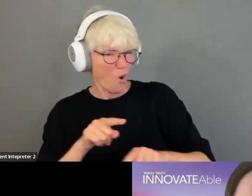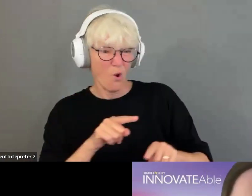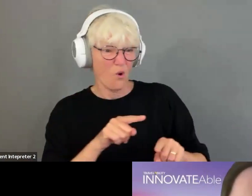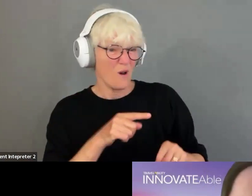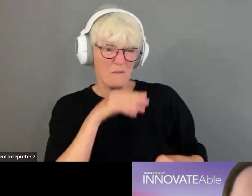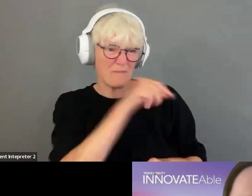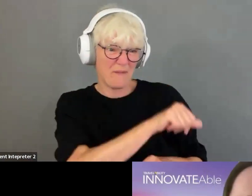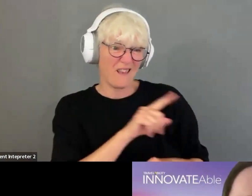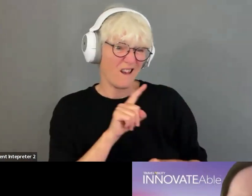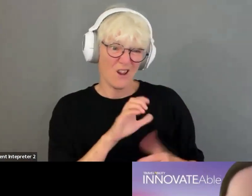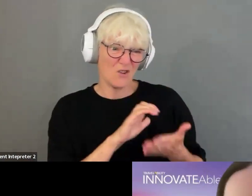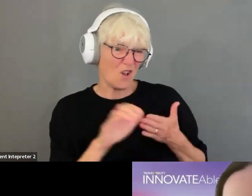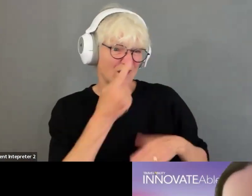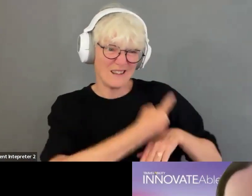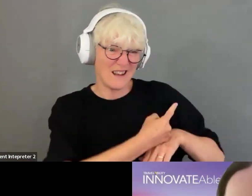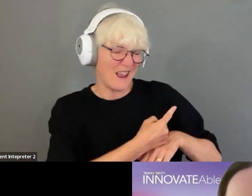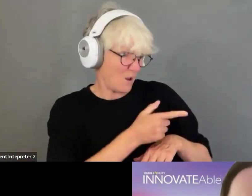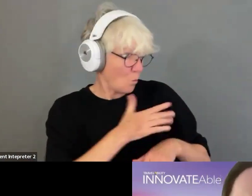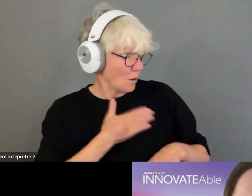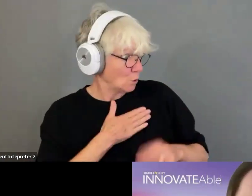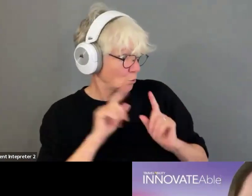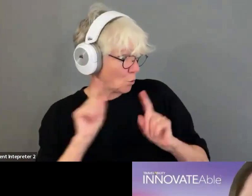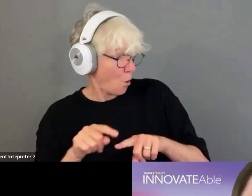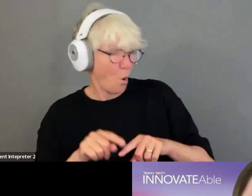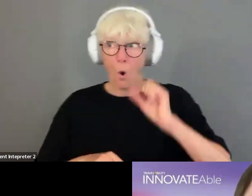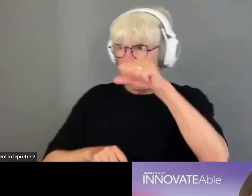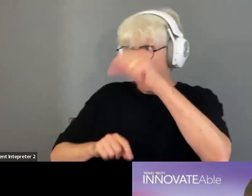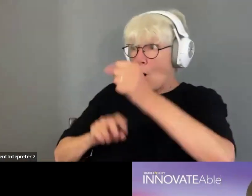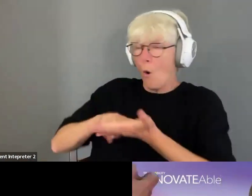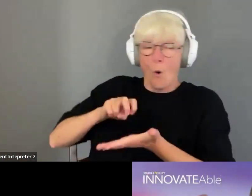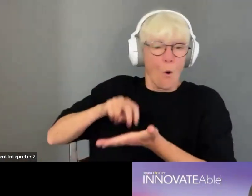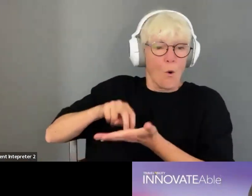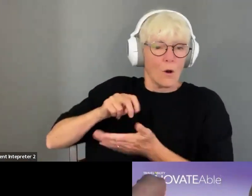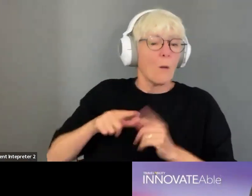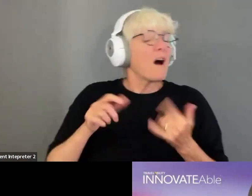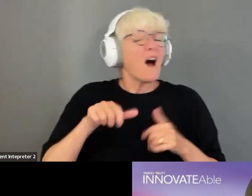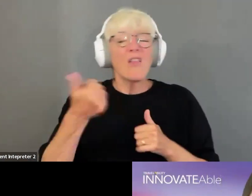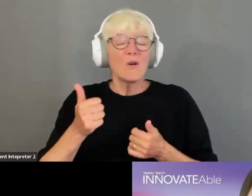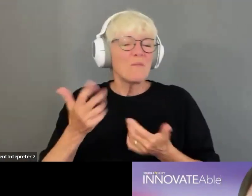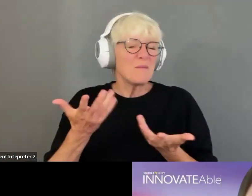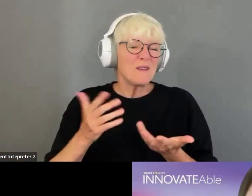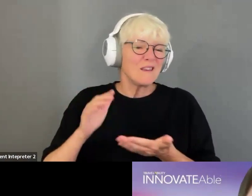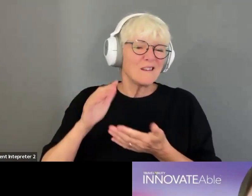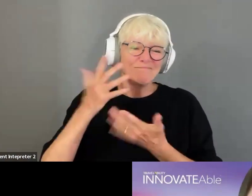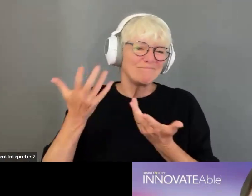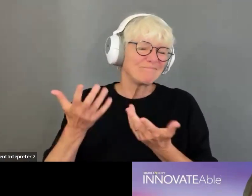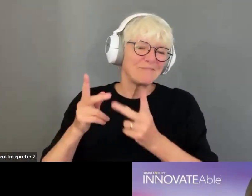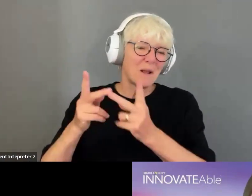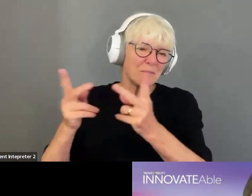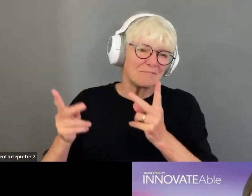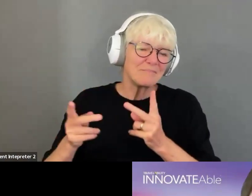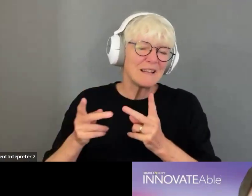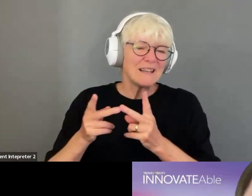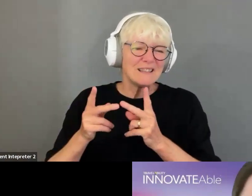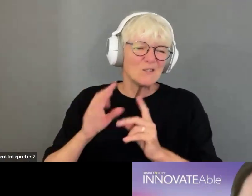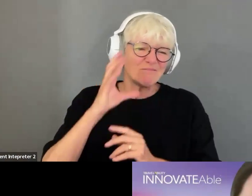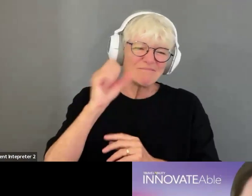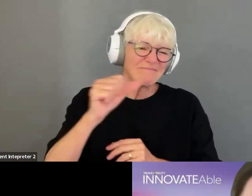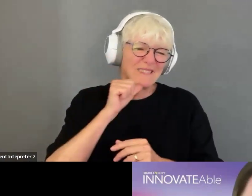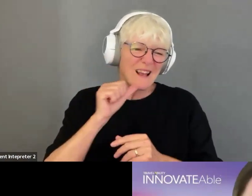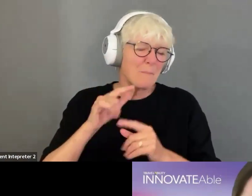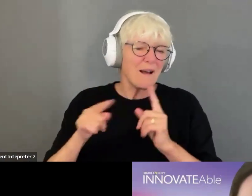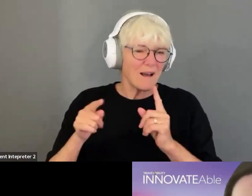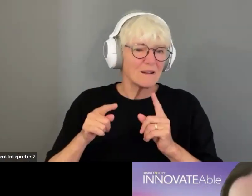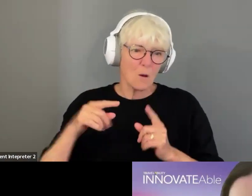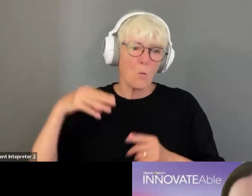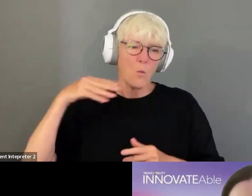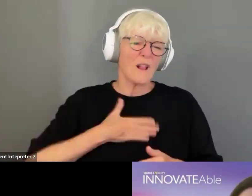going to, um, kind of a, a less appealing destination, but you have a higher budget, then, then it's, um, also helps you find. Gotcha. That's super